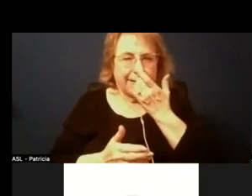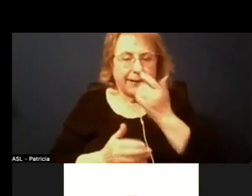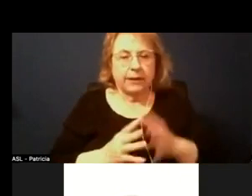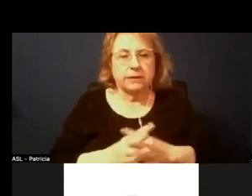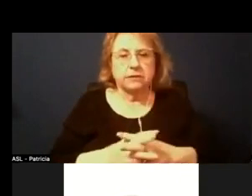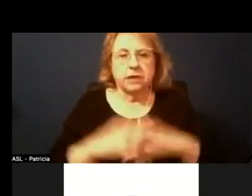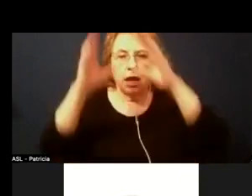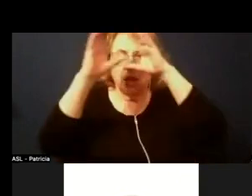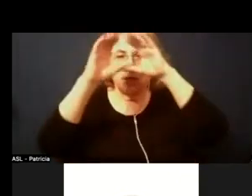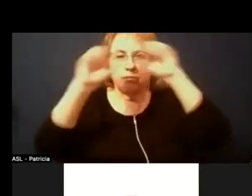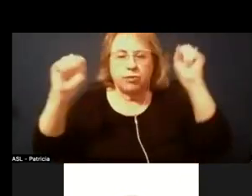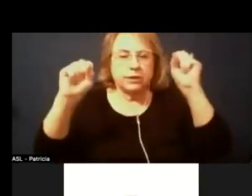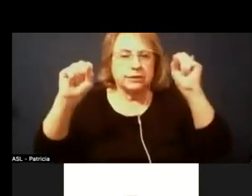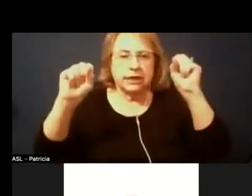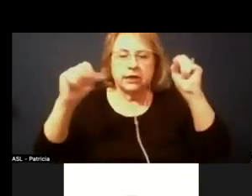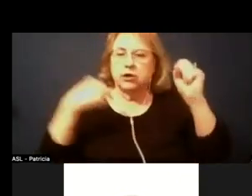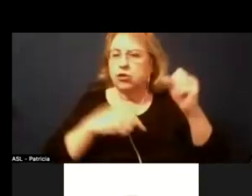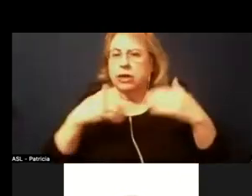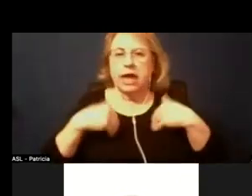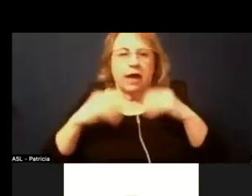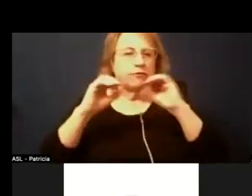president proctor we have no hands for public comment